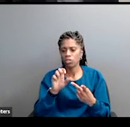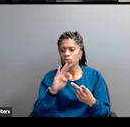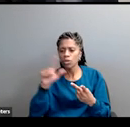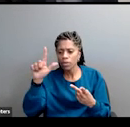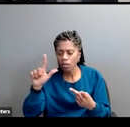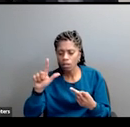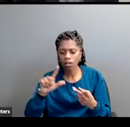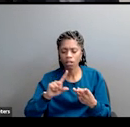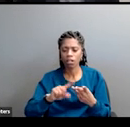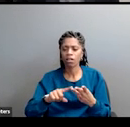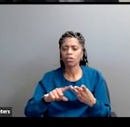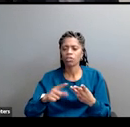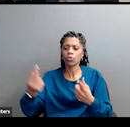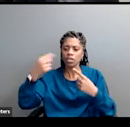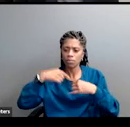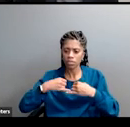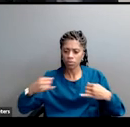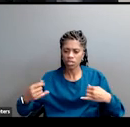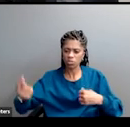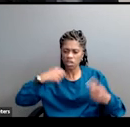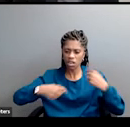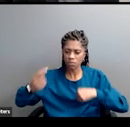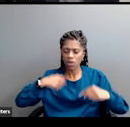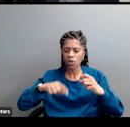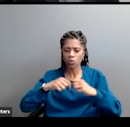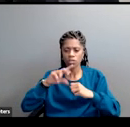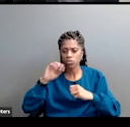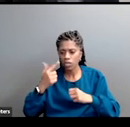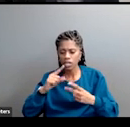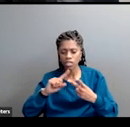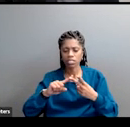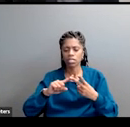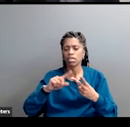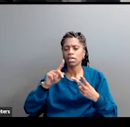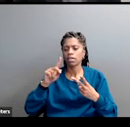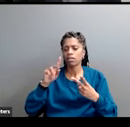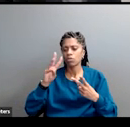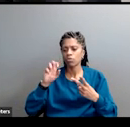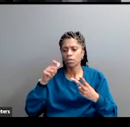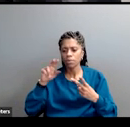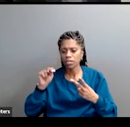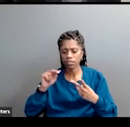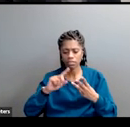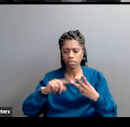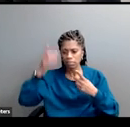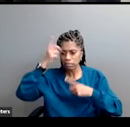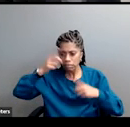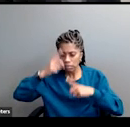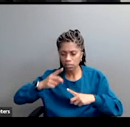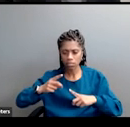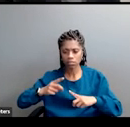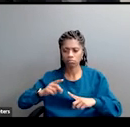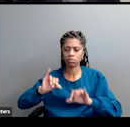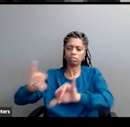across the border. They're bringing knives. They're bringing drugs. They're bringing disease. And the first time,